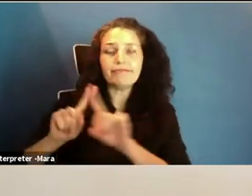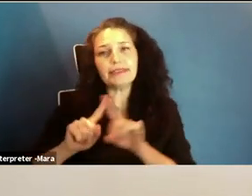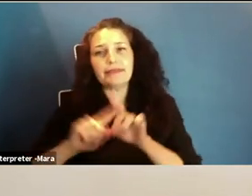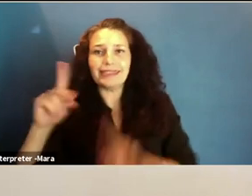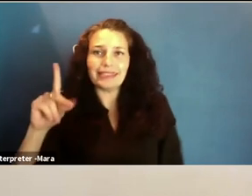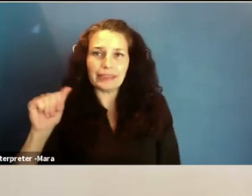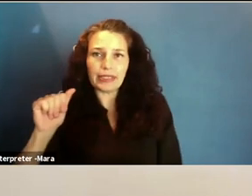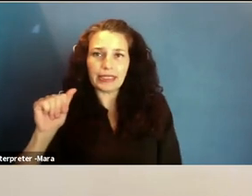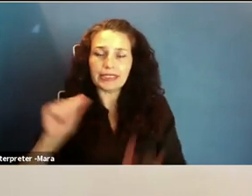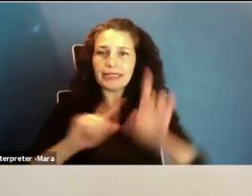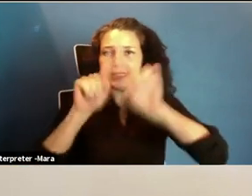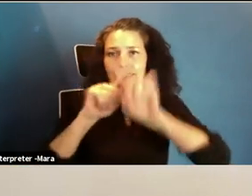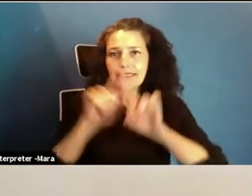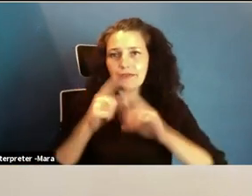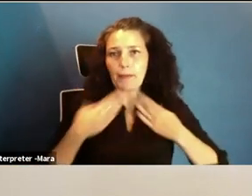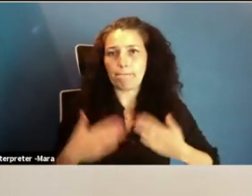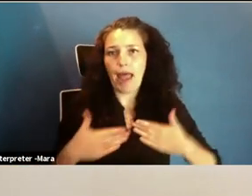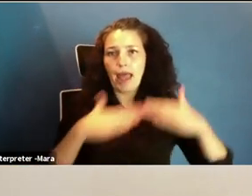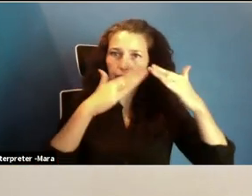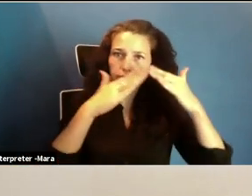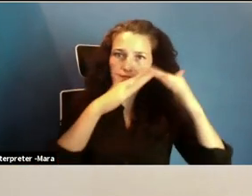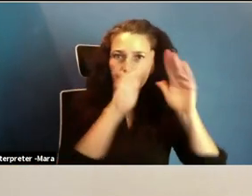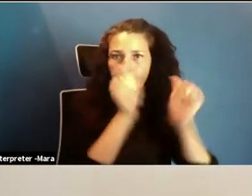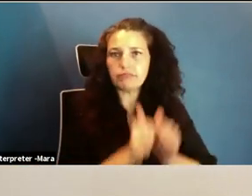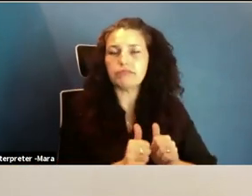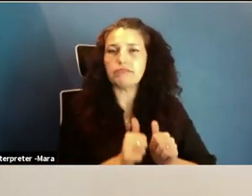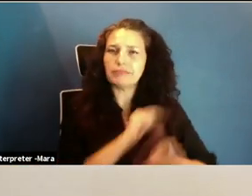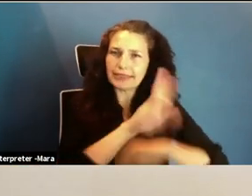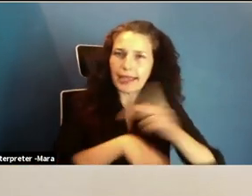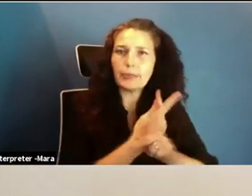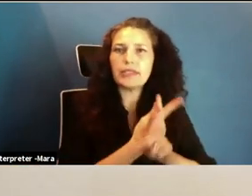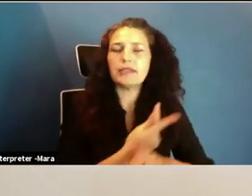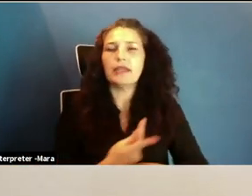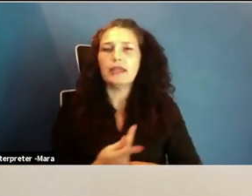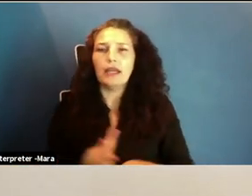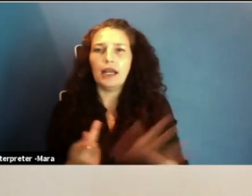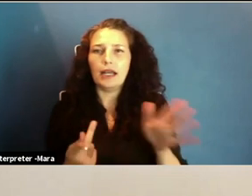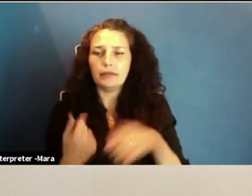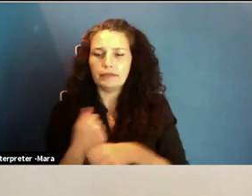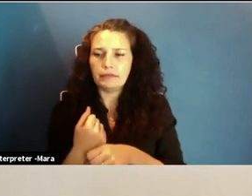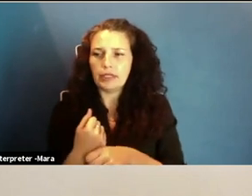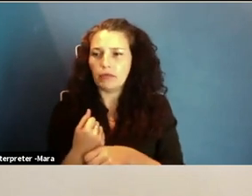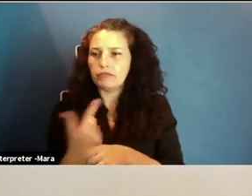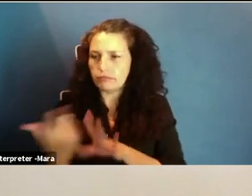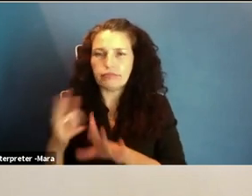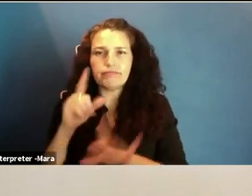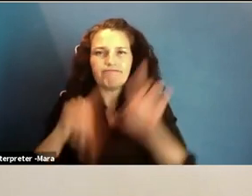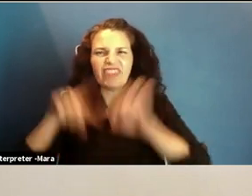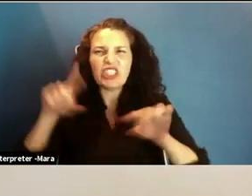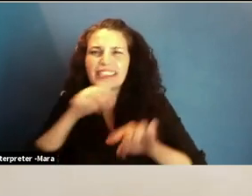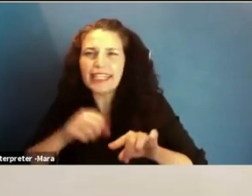body types, ageism, and LGBTQ plus